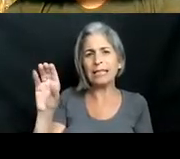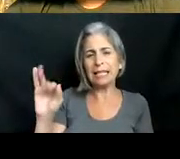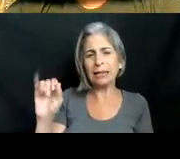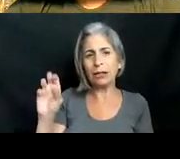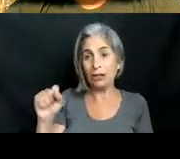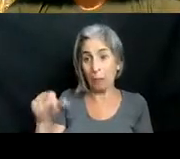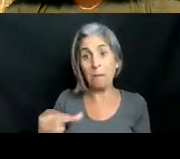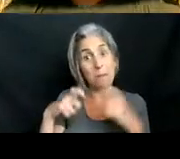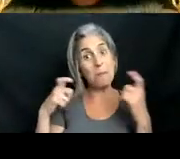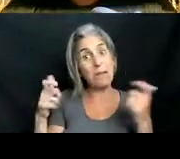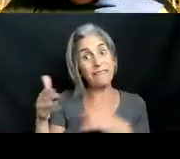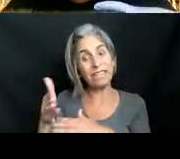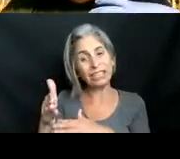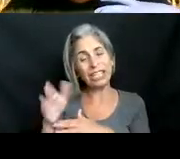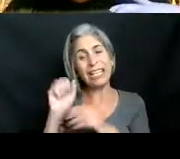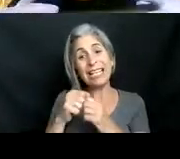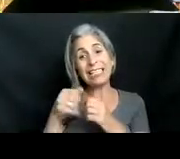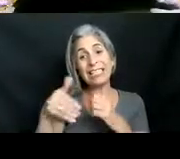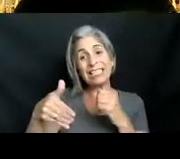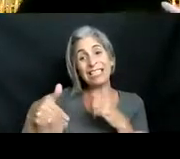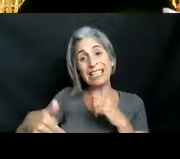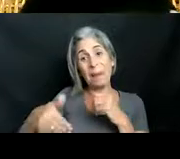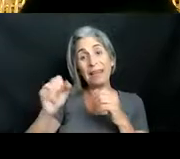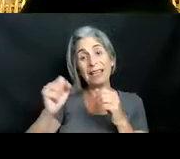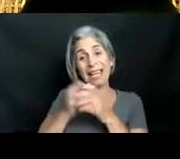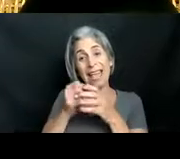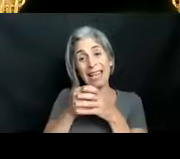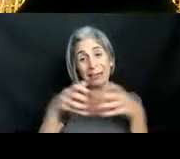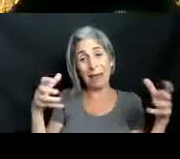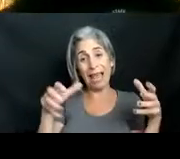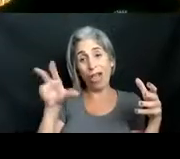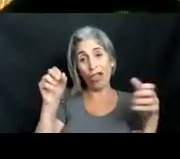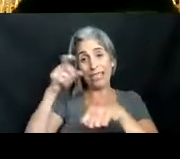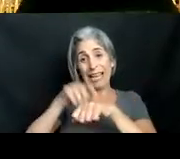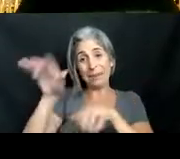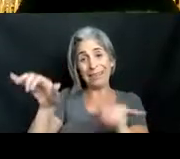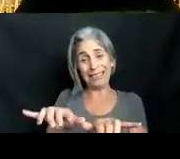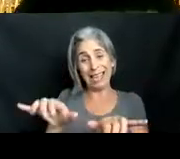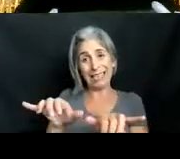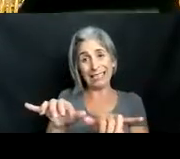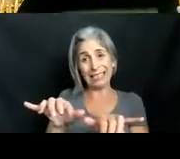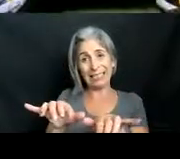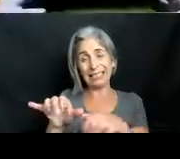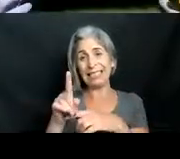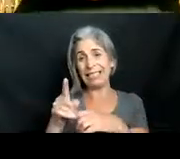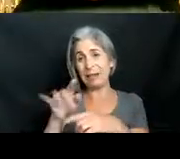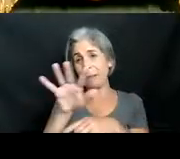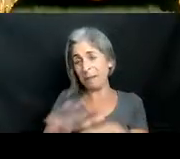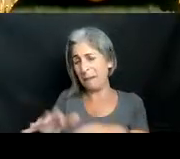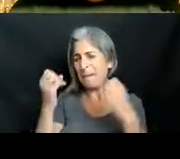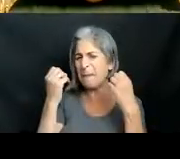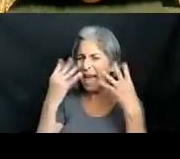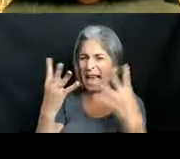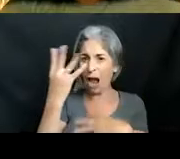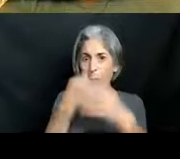and if his stomach can expand 30 times its regular size, it could fill itself up with an exponential amount of fish.